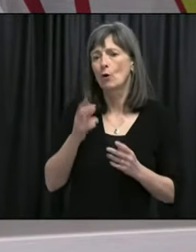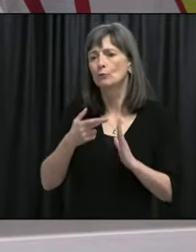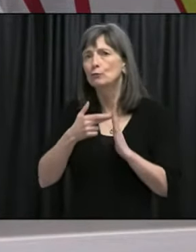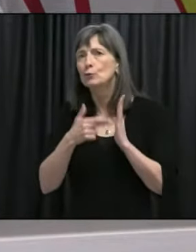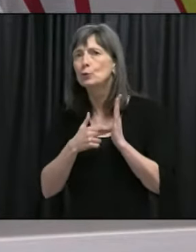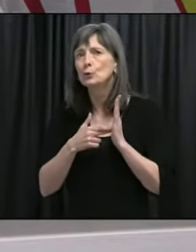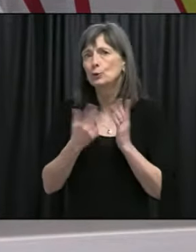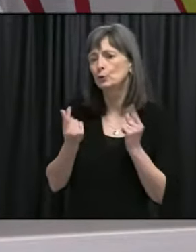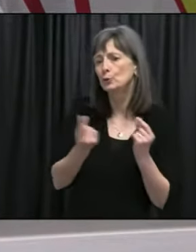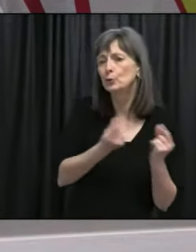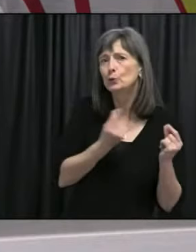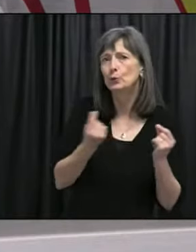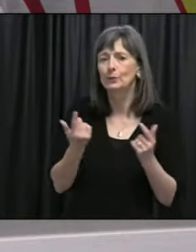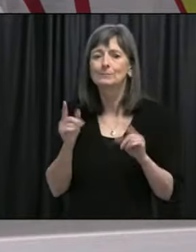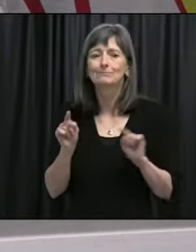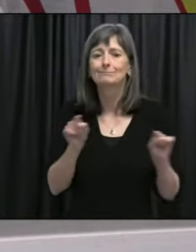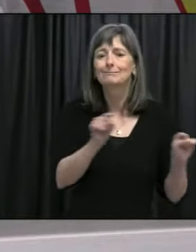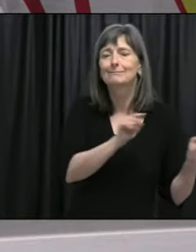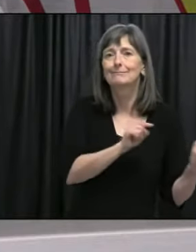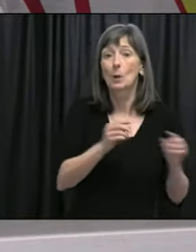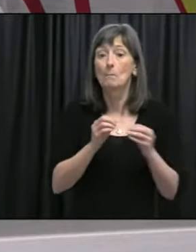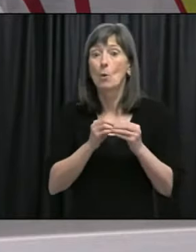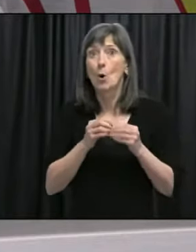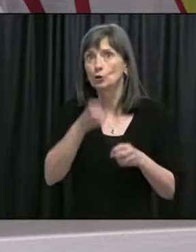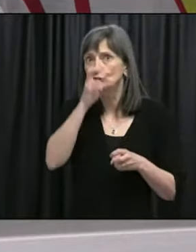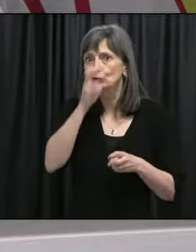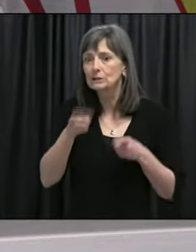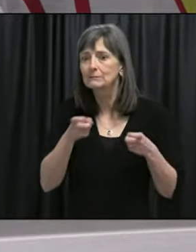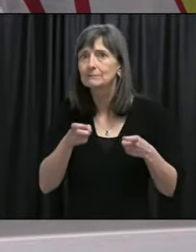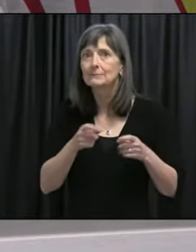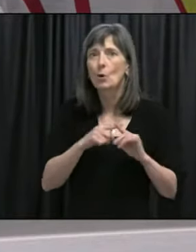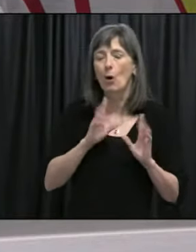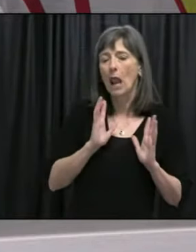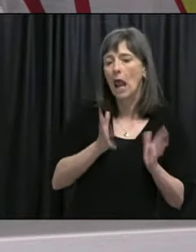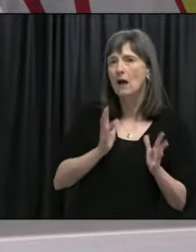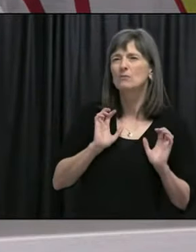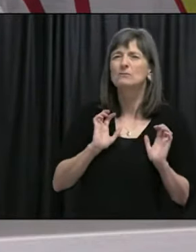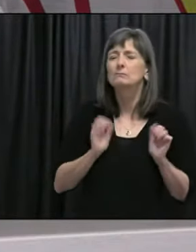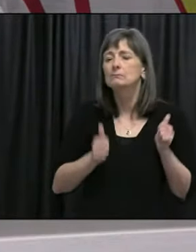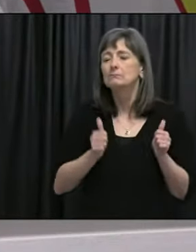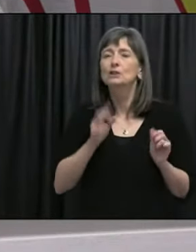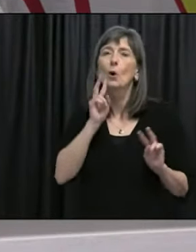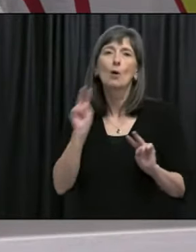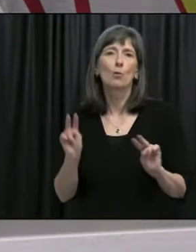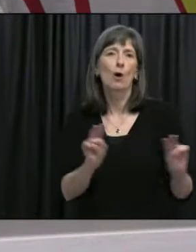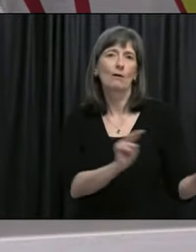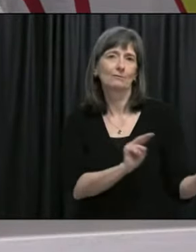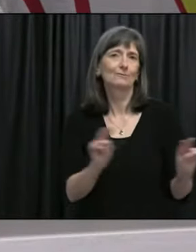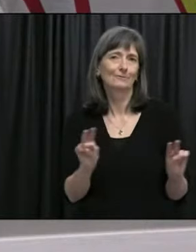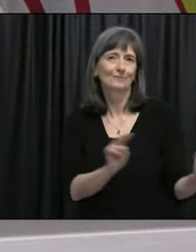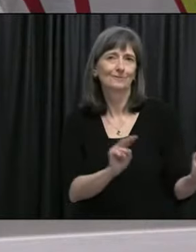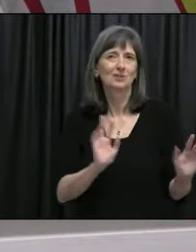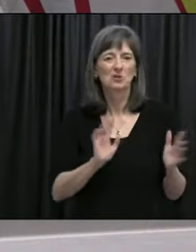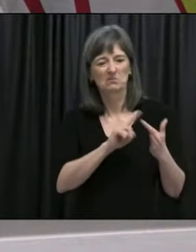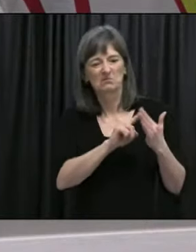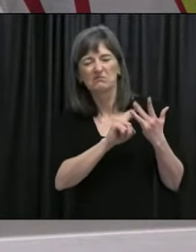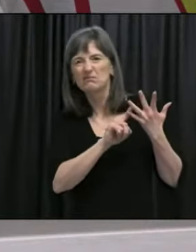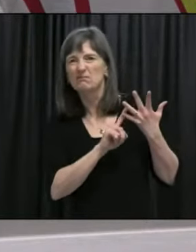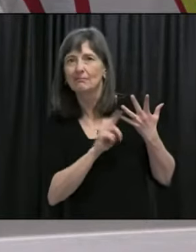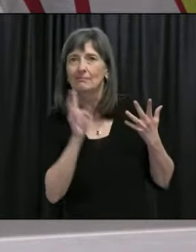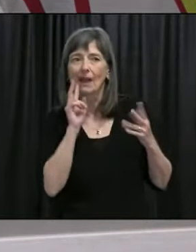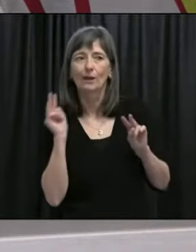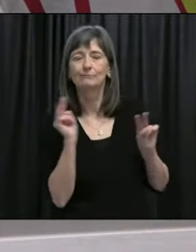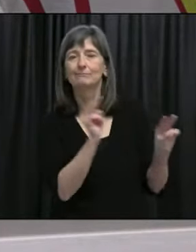numbers. So are they putting in restrictions? Are they not? You know, so there's a fair bit of